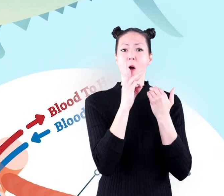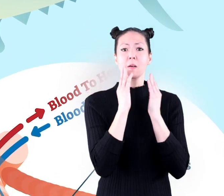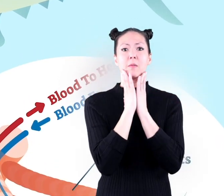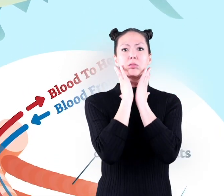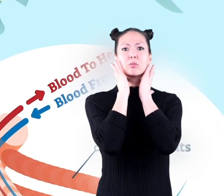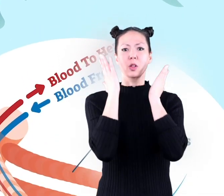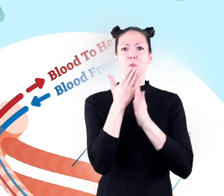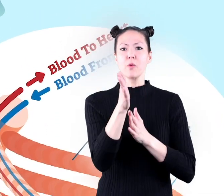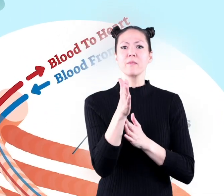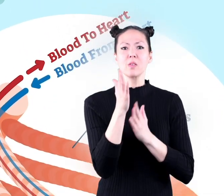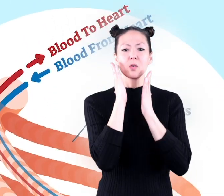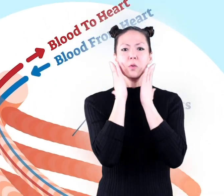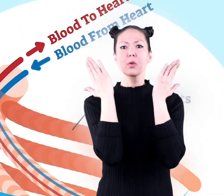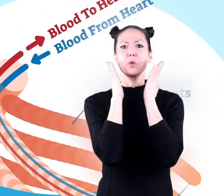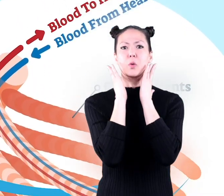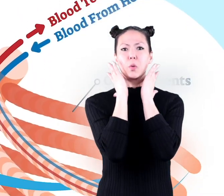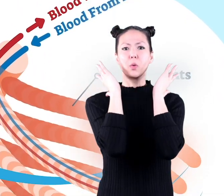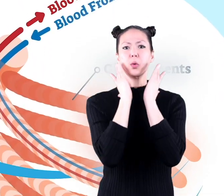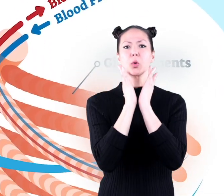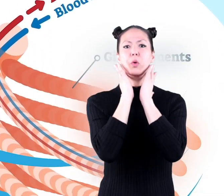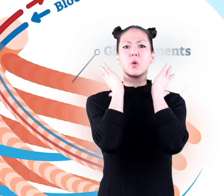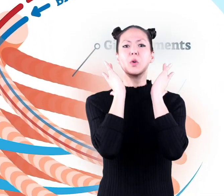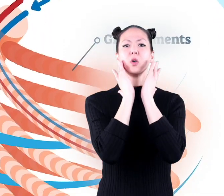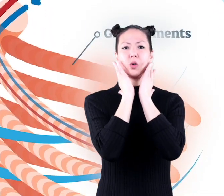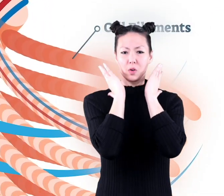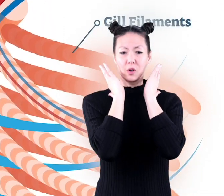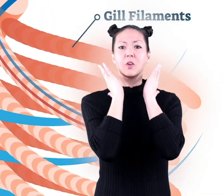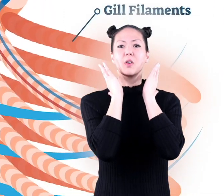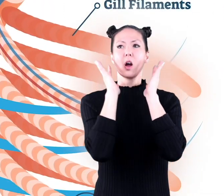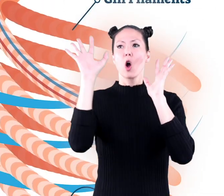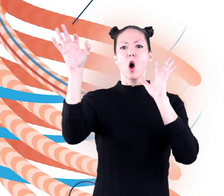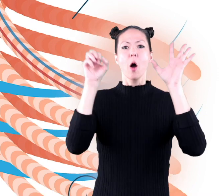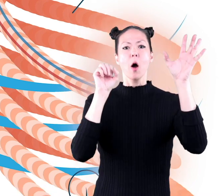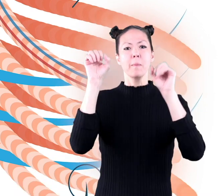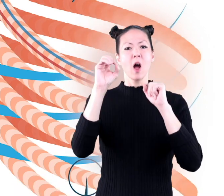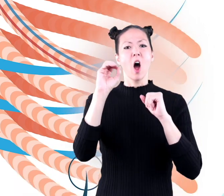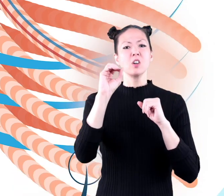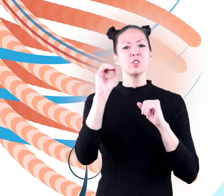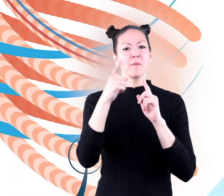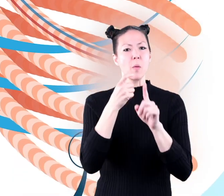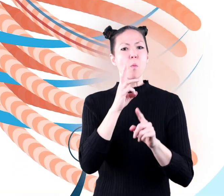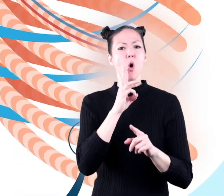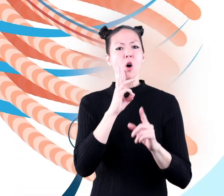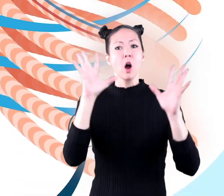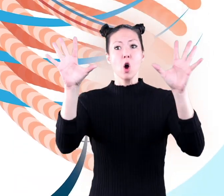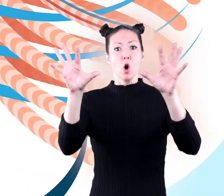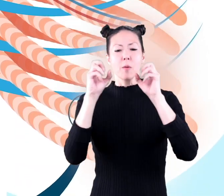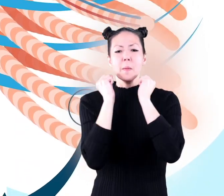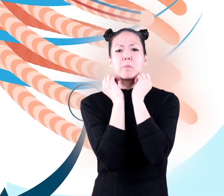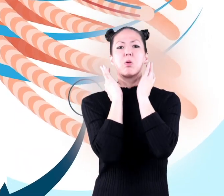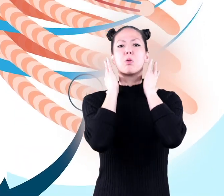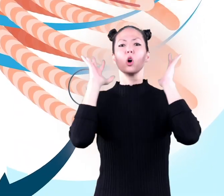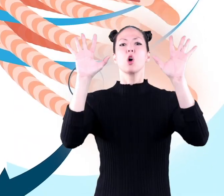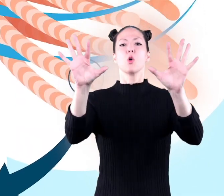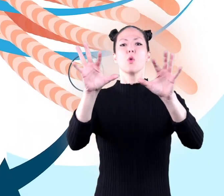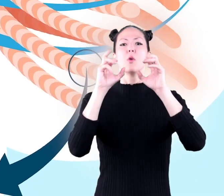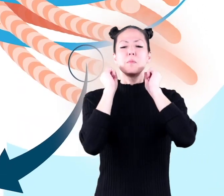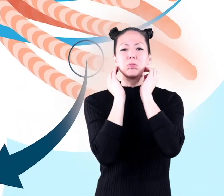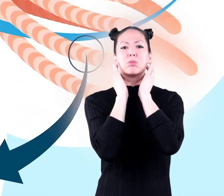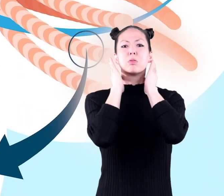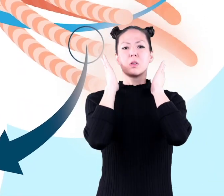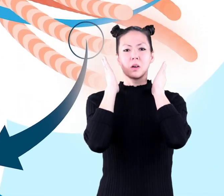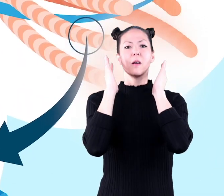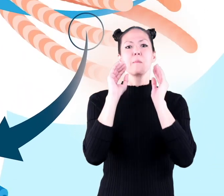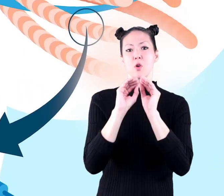it passes through its gills little fibers in the gills absorb oxygen from the water and move it into the